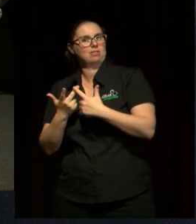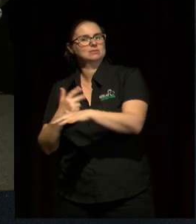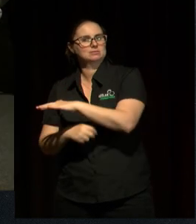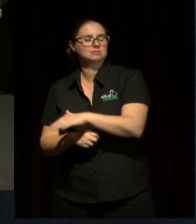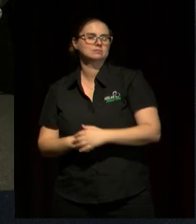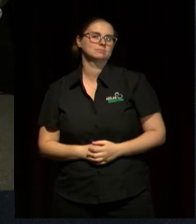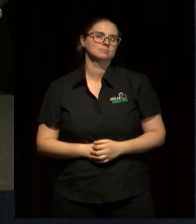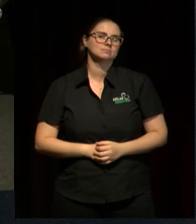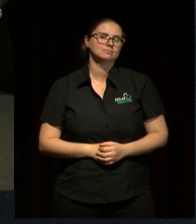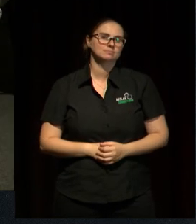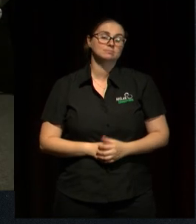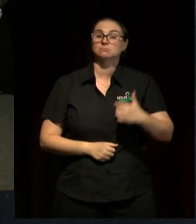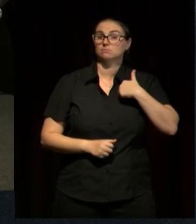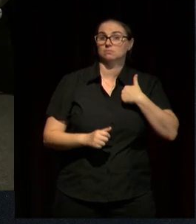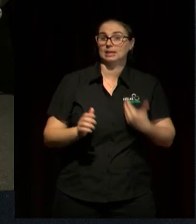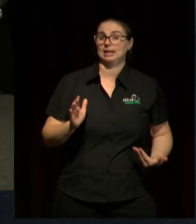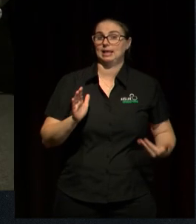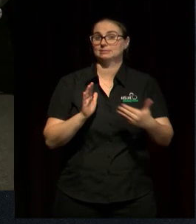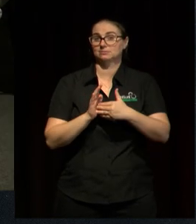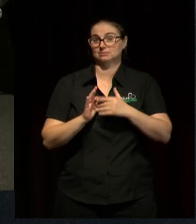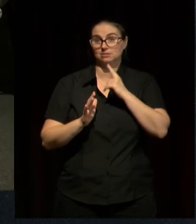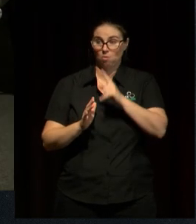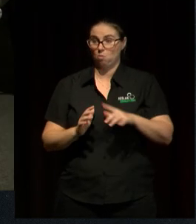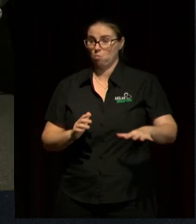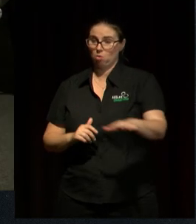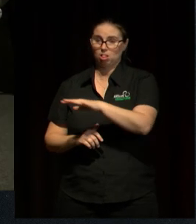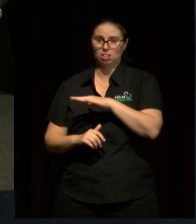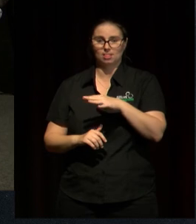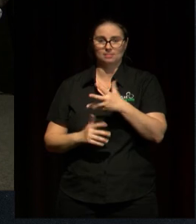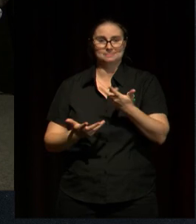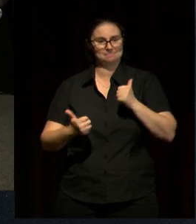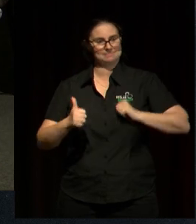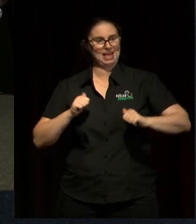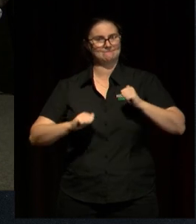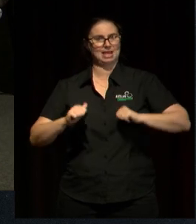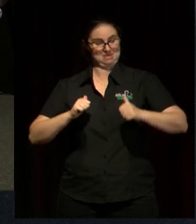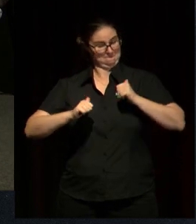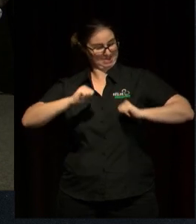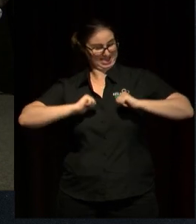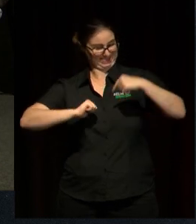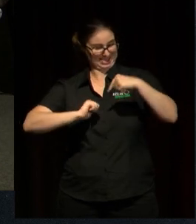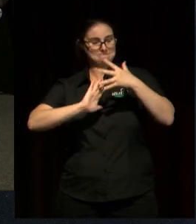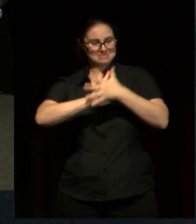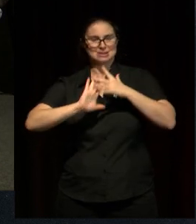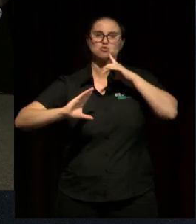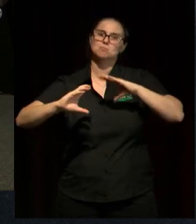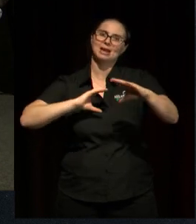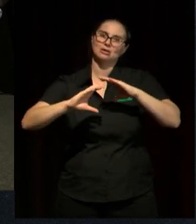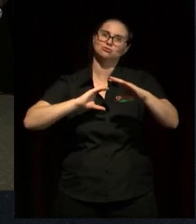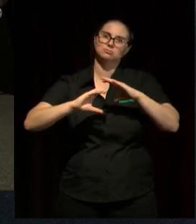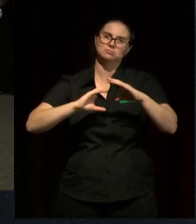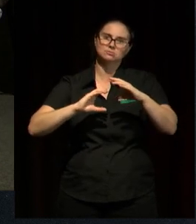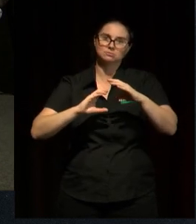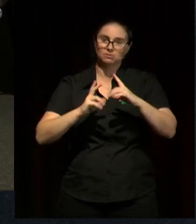that to say that, you know, every behaviour is a desire to communicate. And so